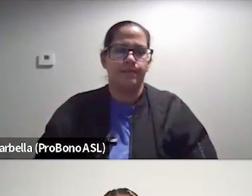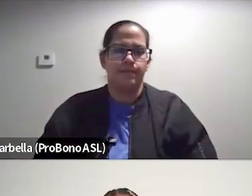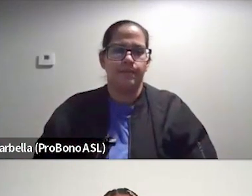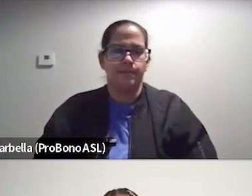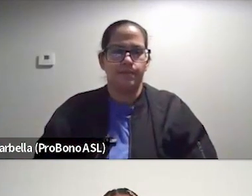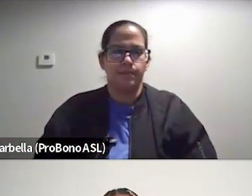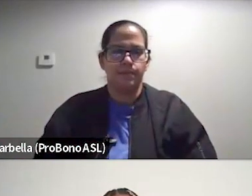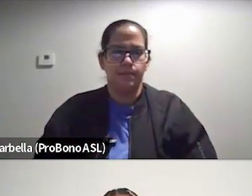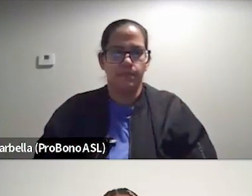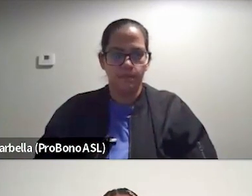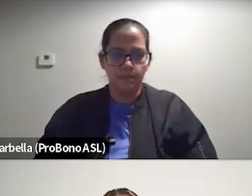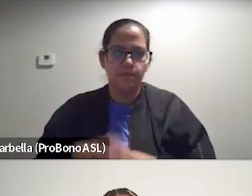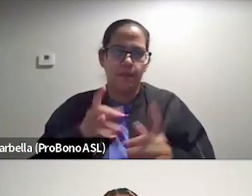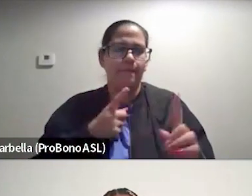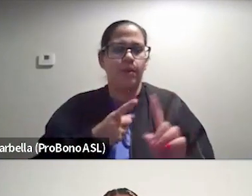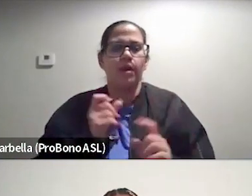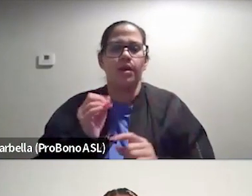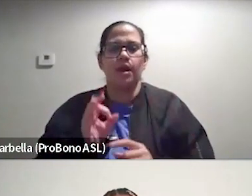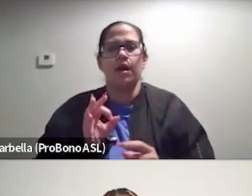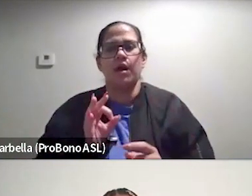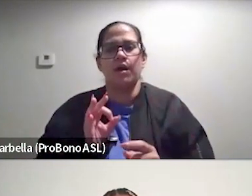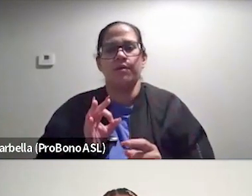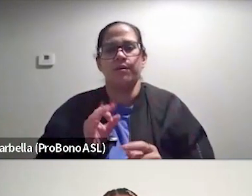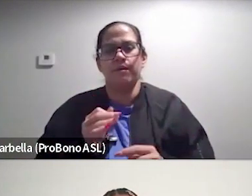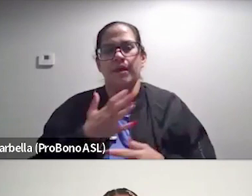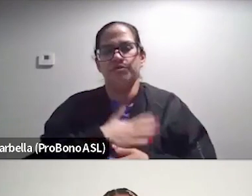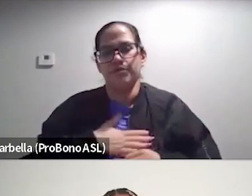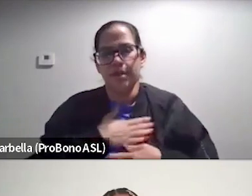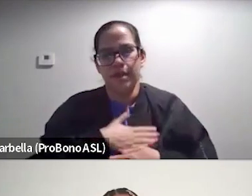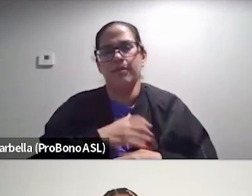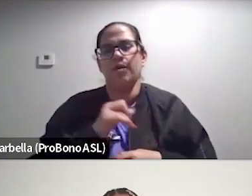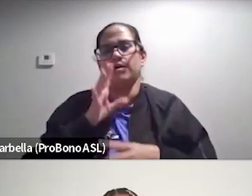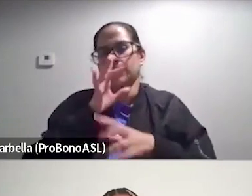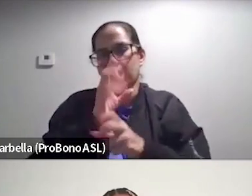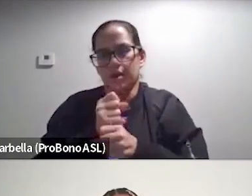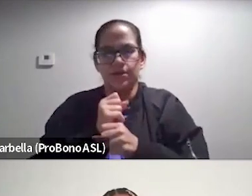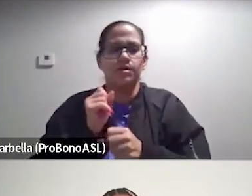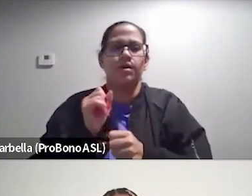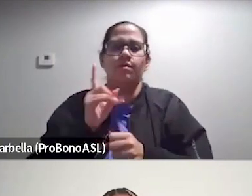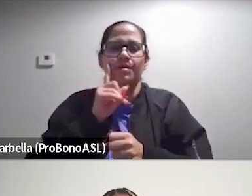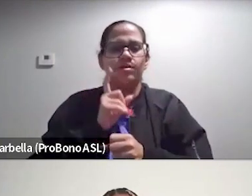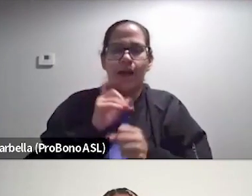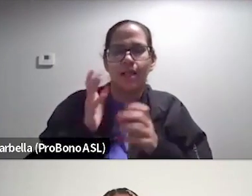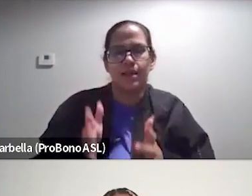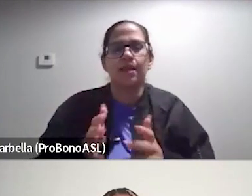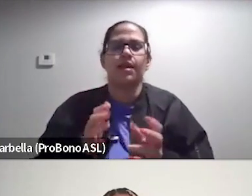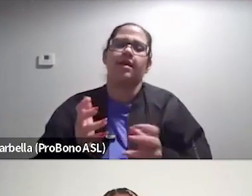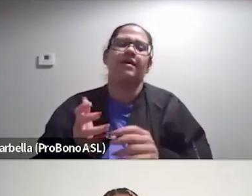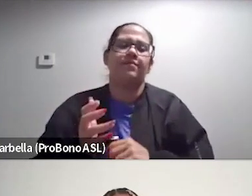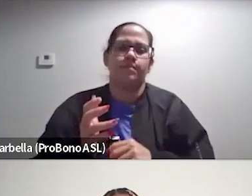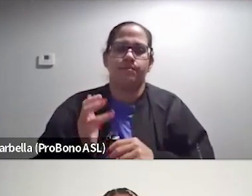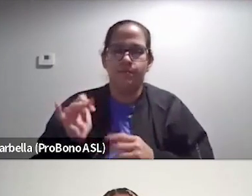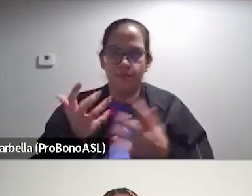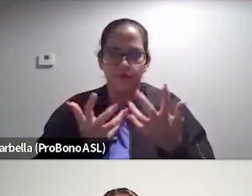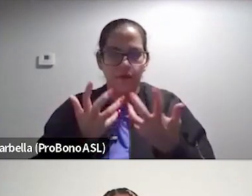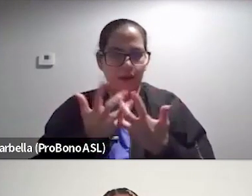this, this point of entertainment or attraction or like sexuality and all that stuff of the framing